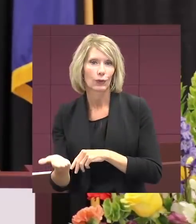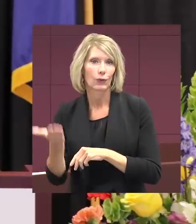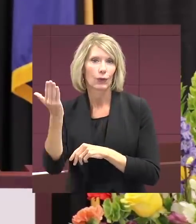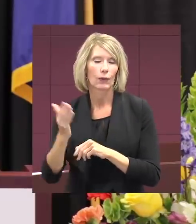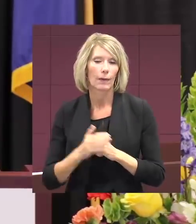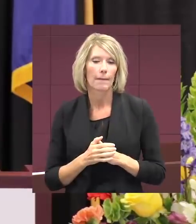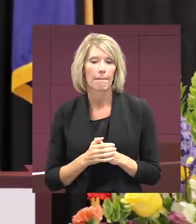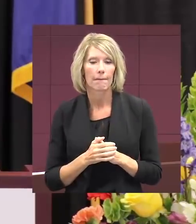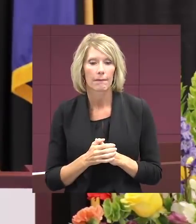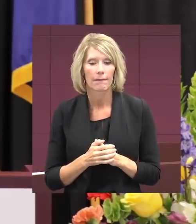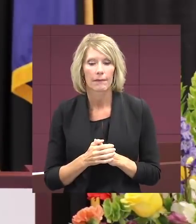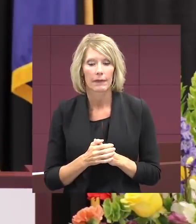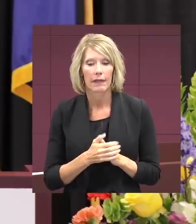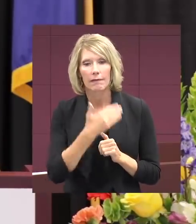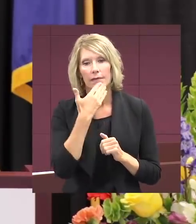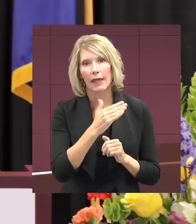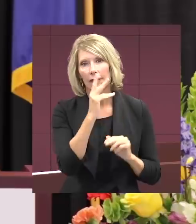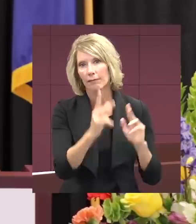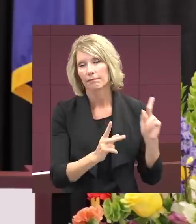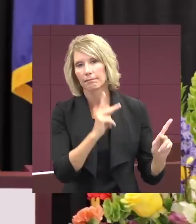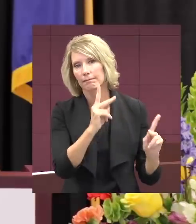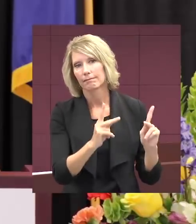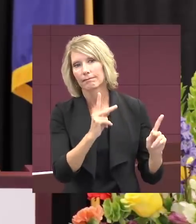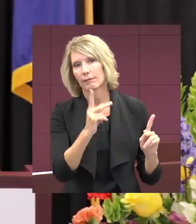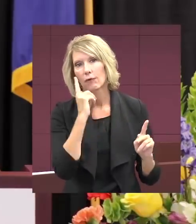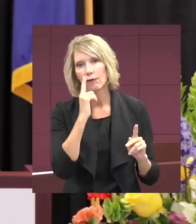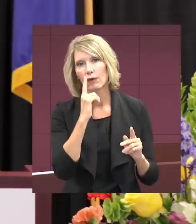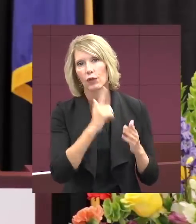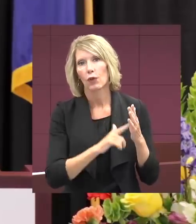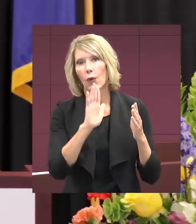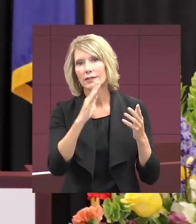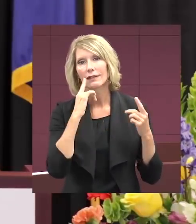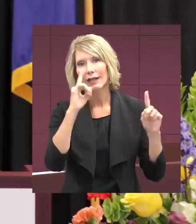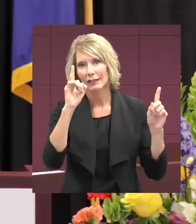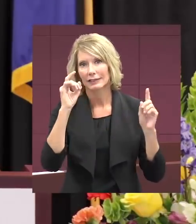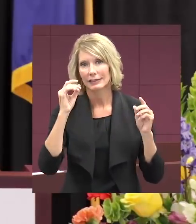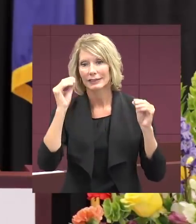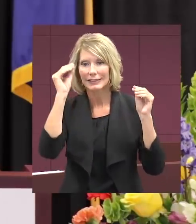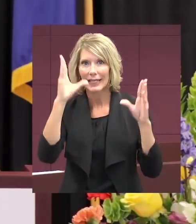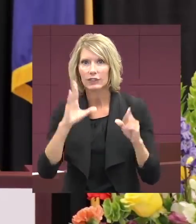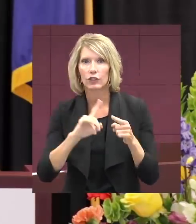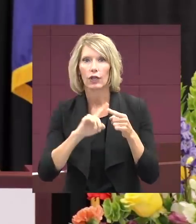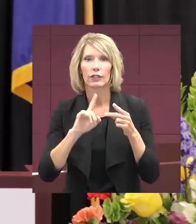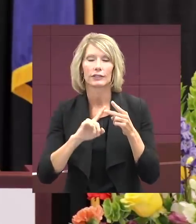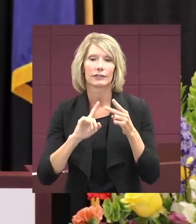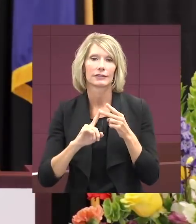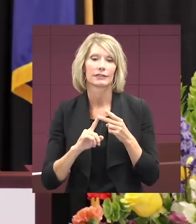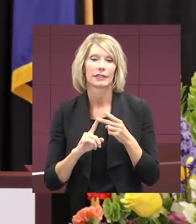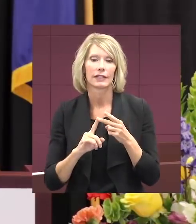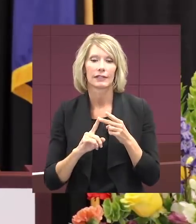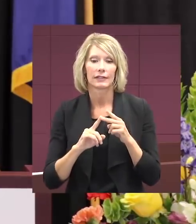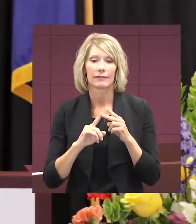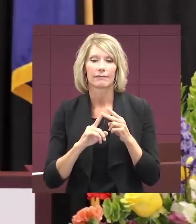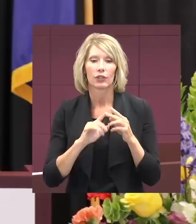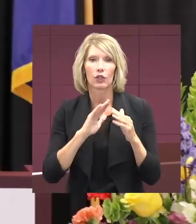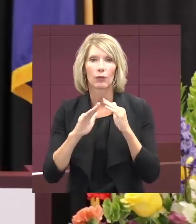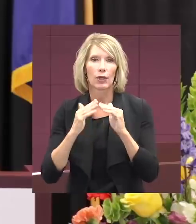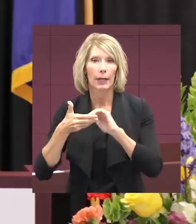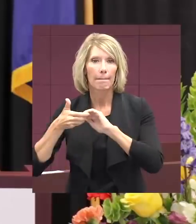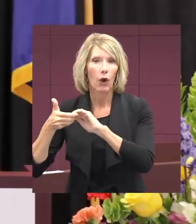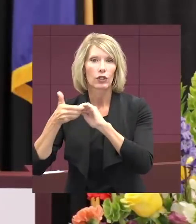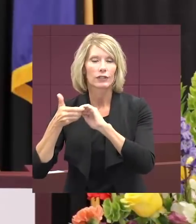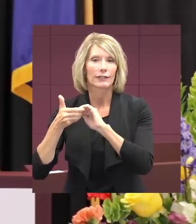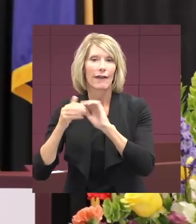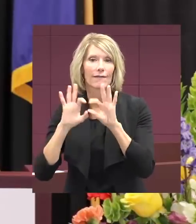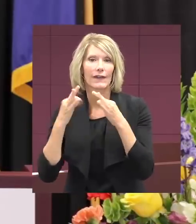tribute to those who have invested in your success, your teachers, your community partners, family, and friends.